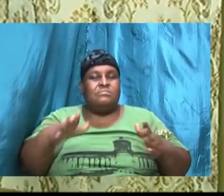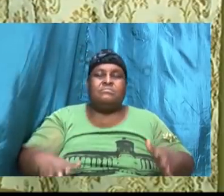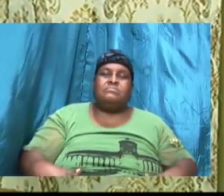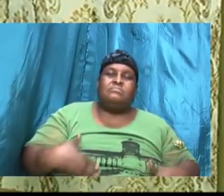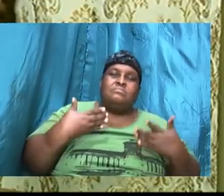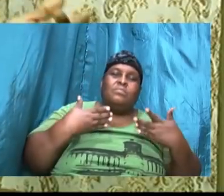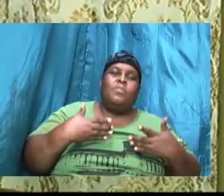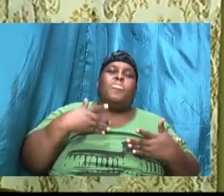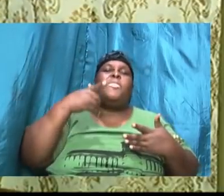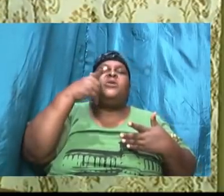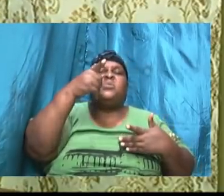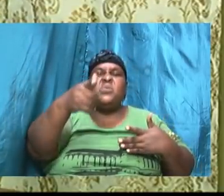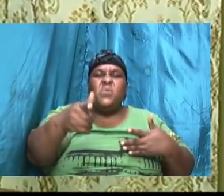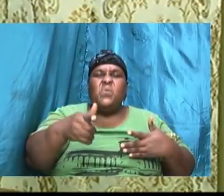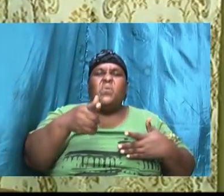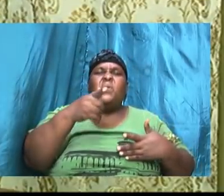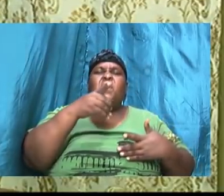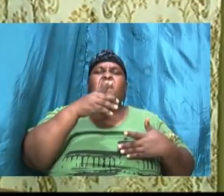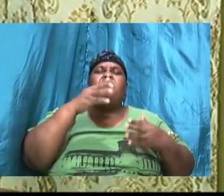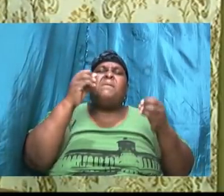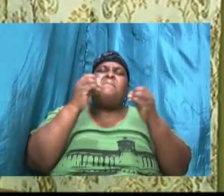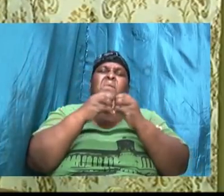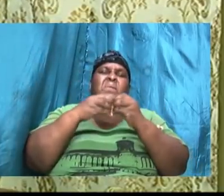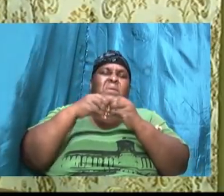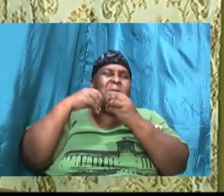you will be more confused than anything